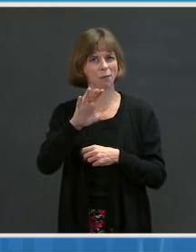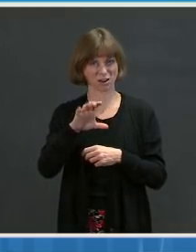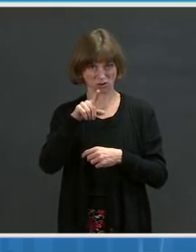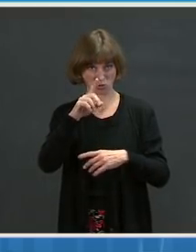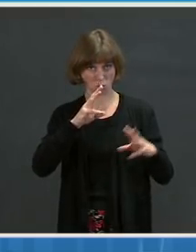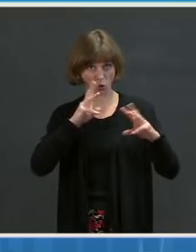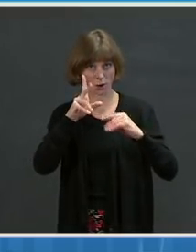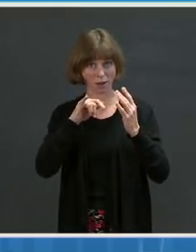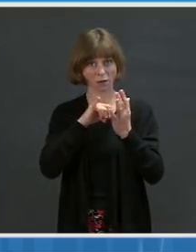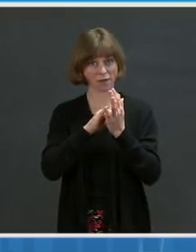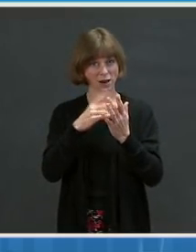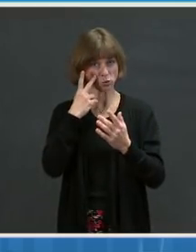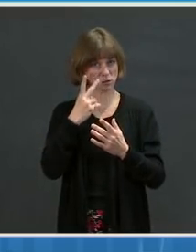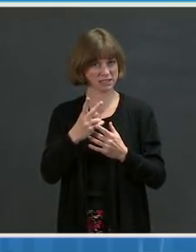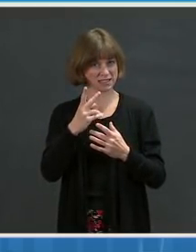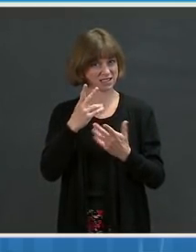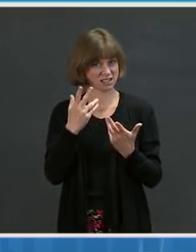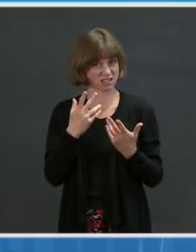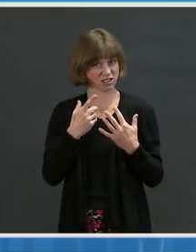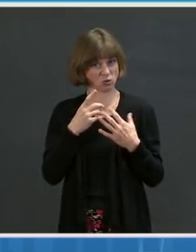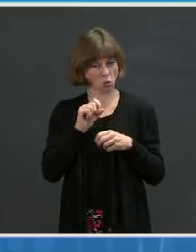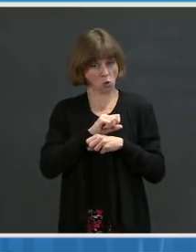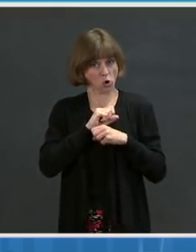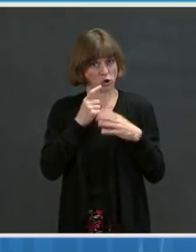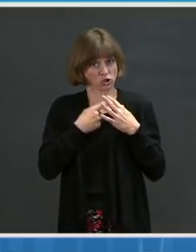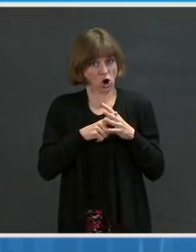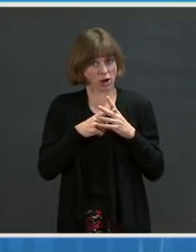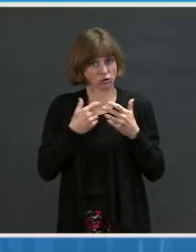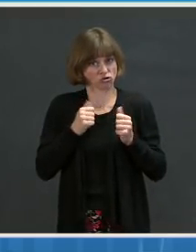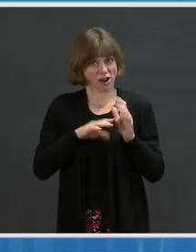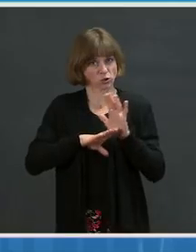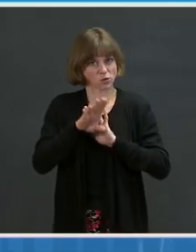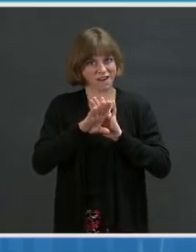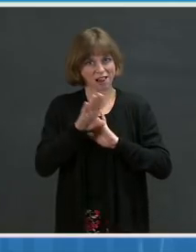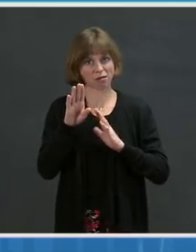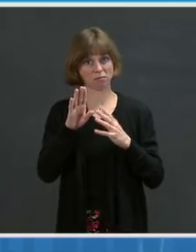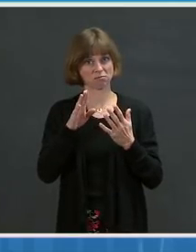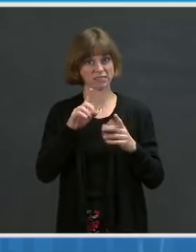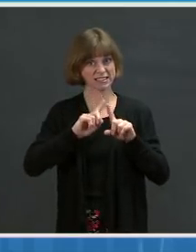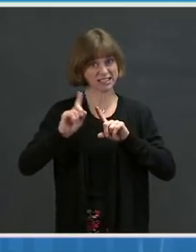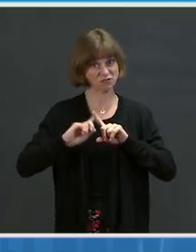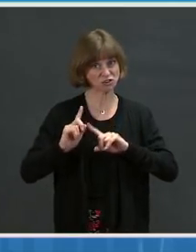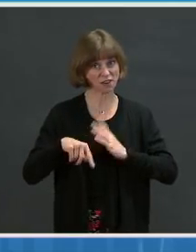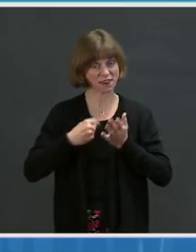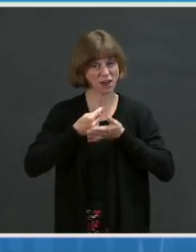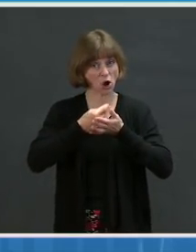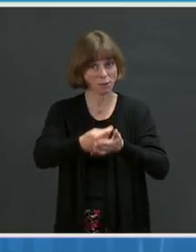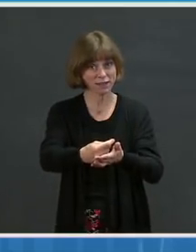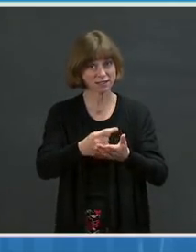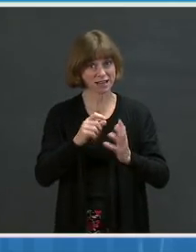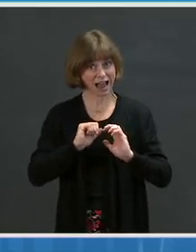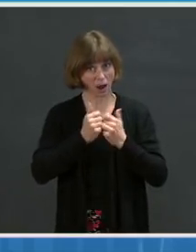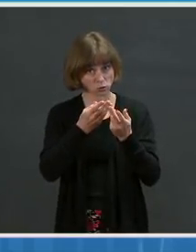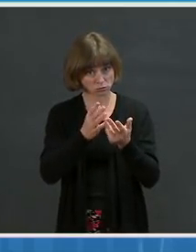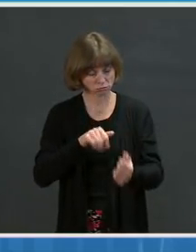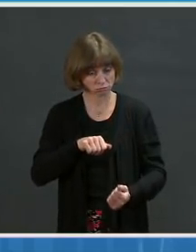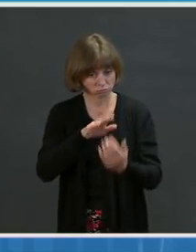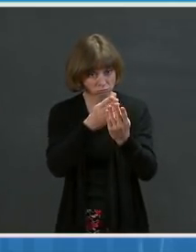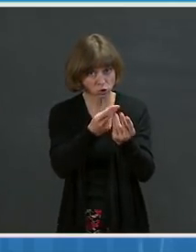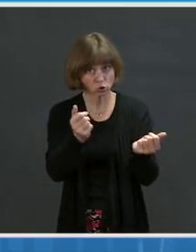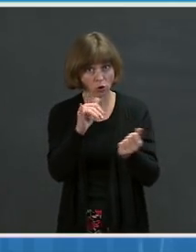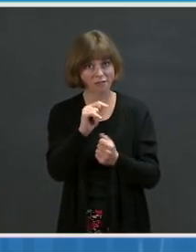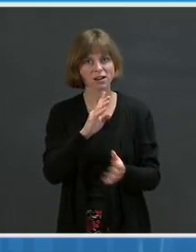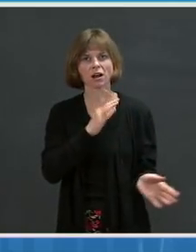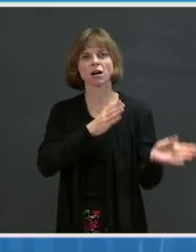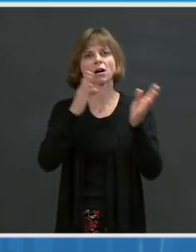seeing any early work going on in trying to develop sort of therapeutics or other ways of addressing it. And I wonder for Dr. Walensky on